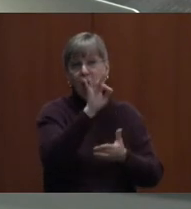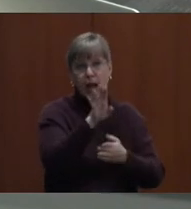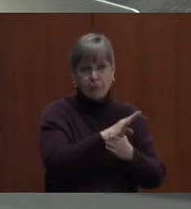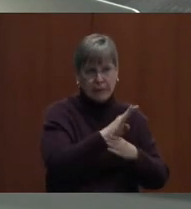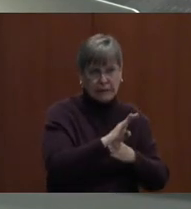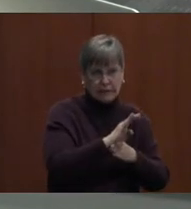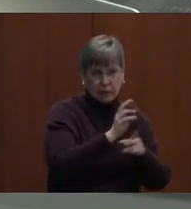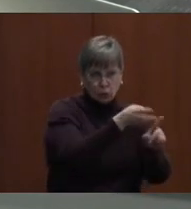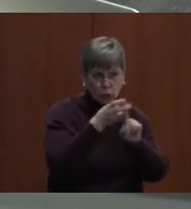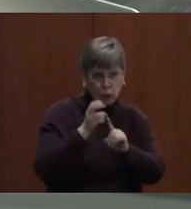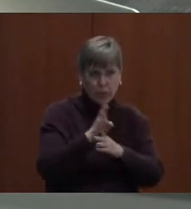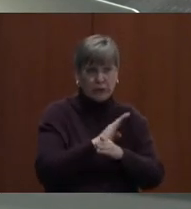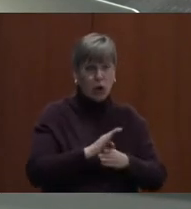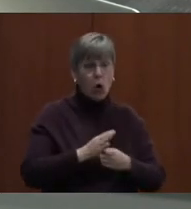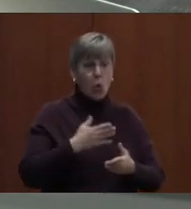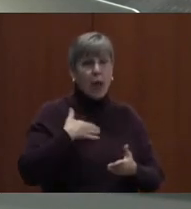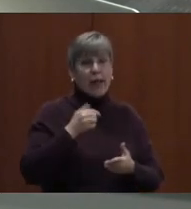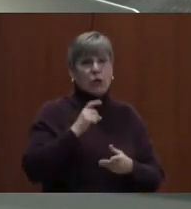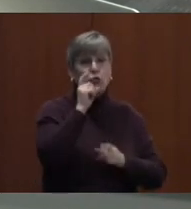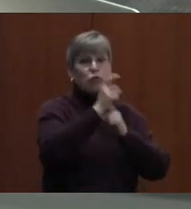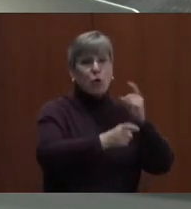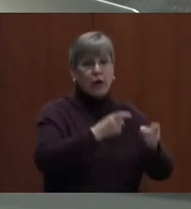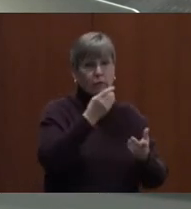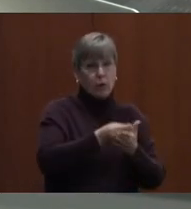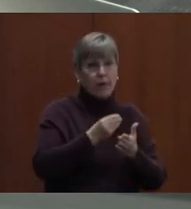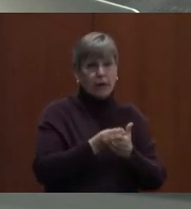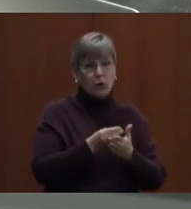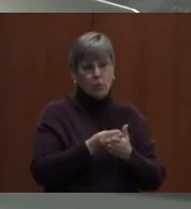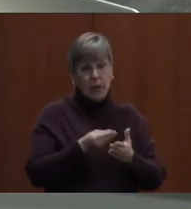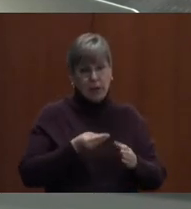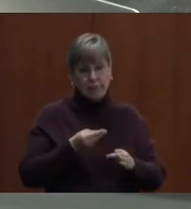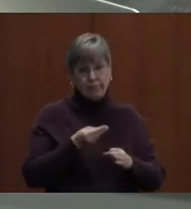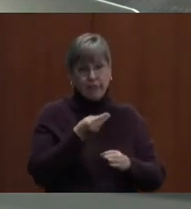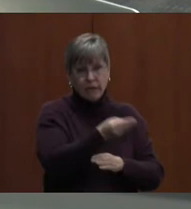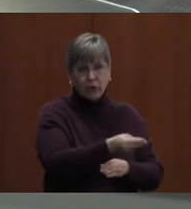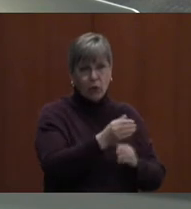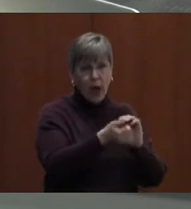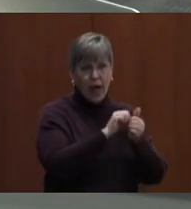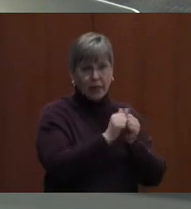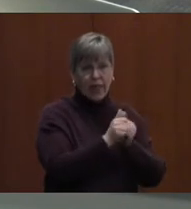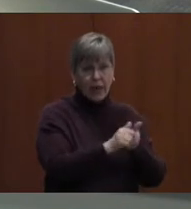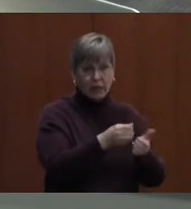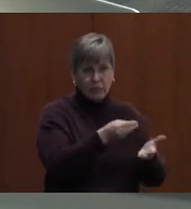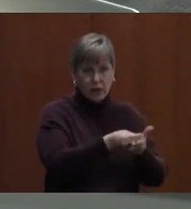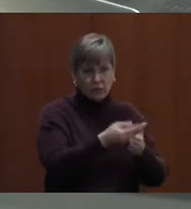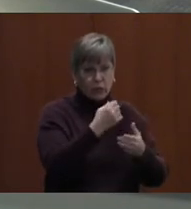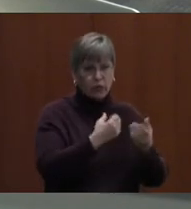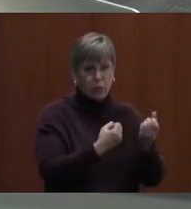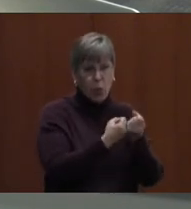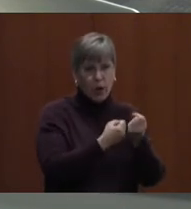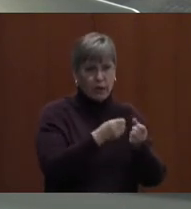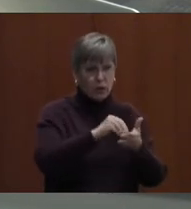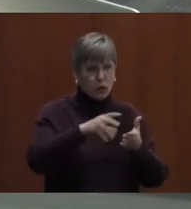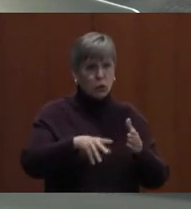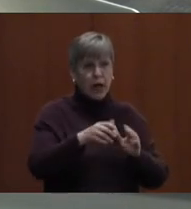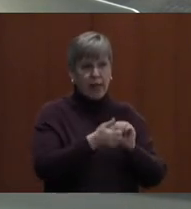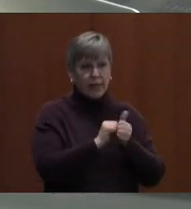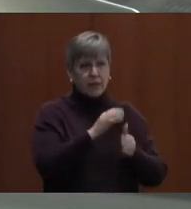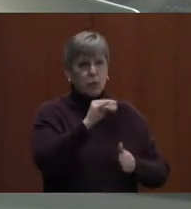donate for the proceeds to go into the athletic funds account to be used for the purposes of supporting our student athletes.